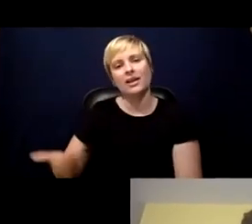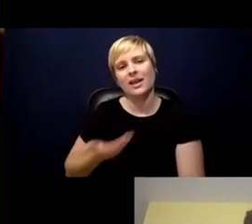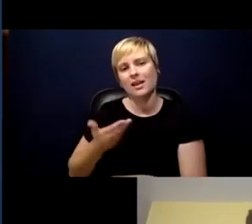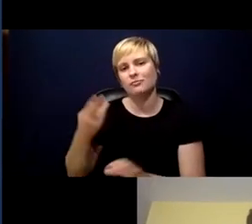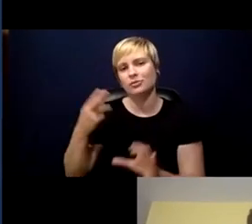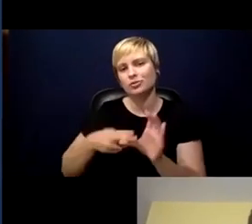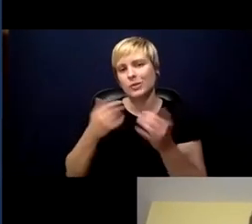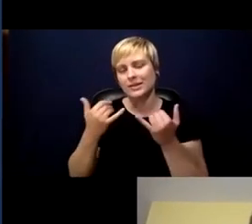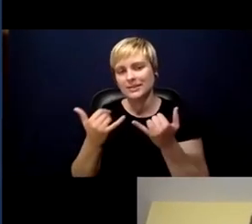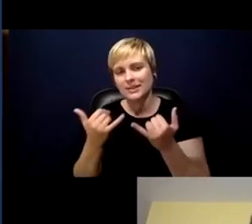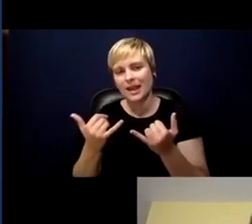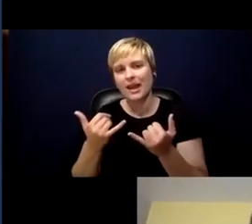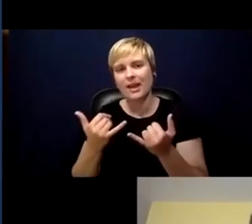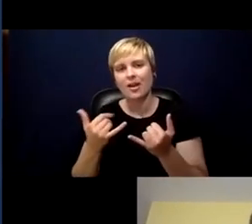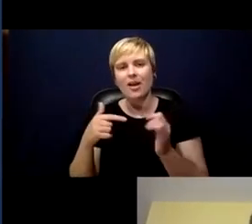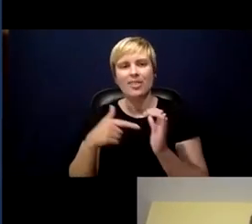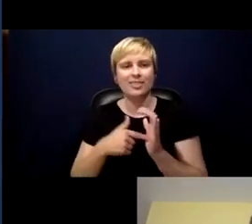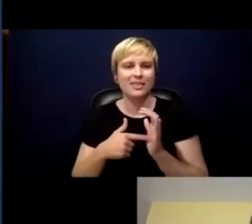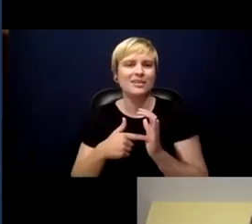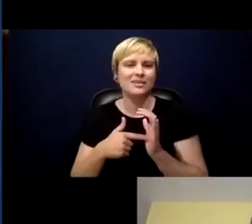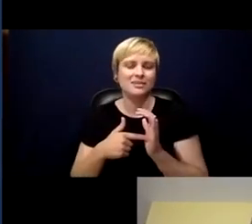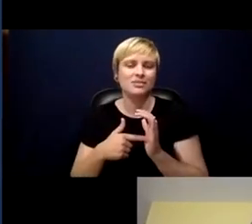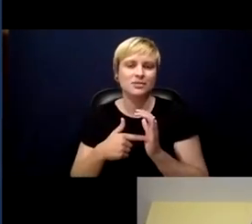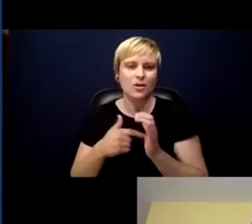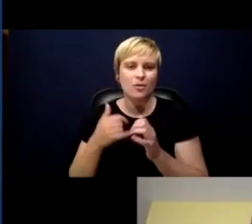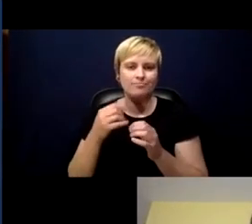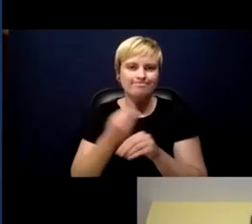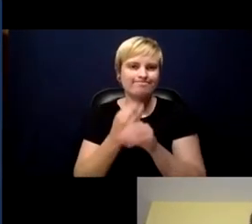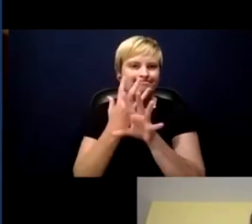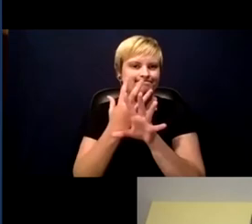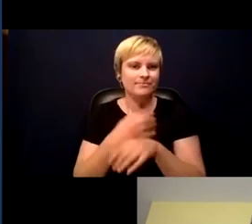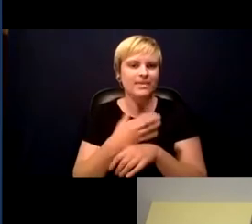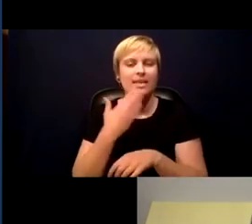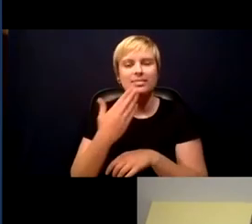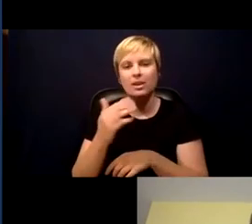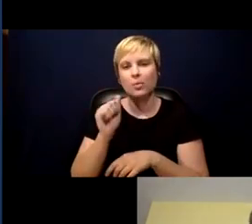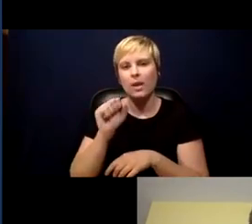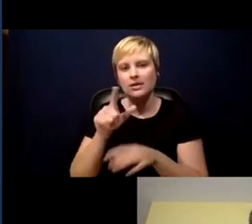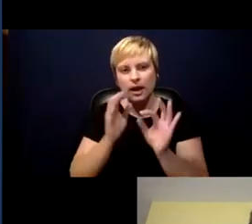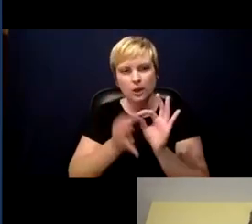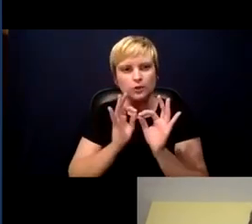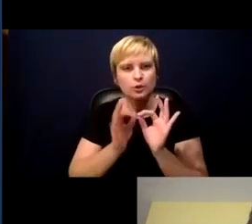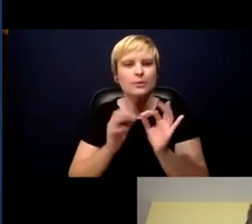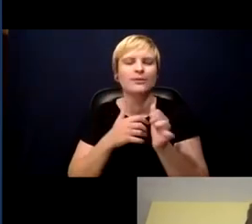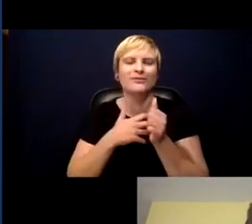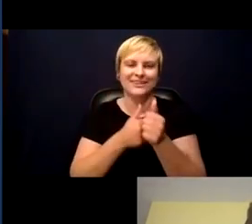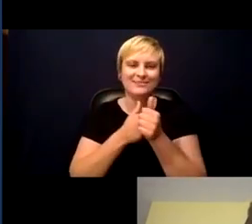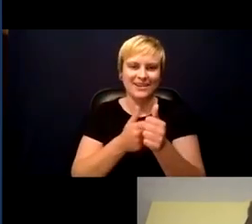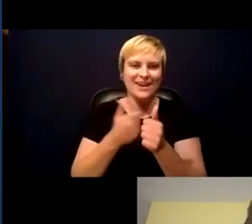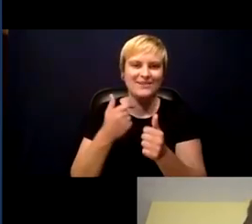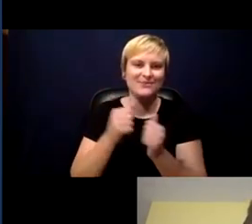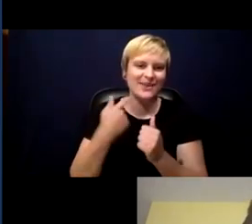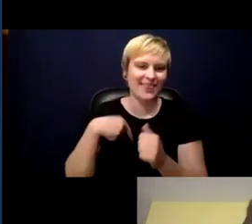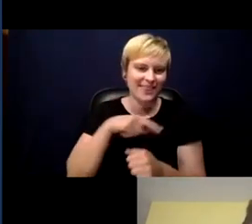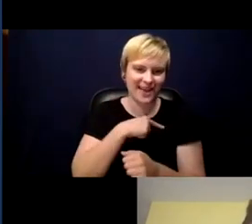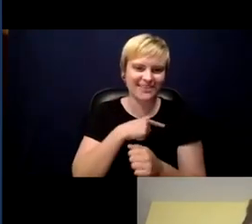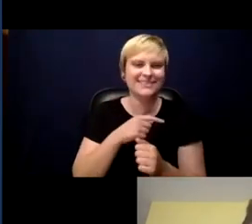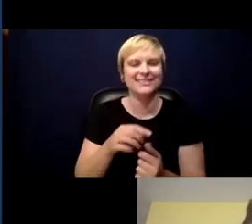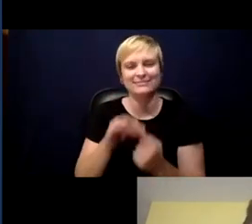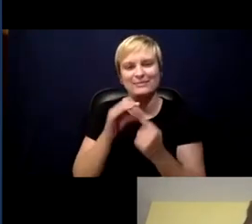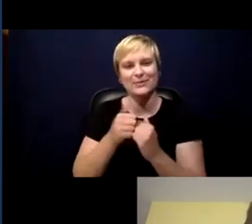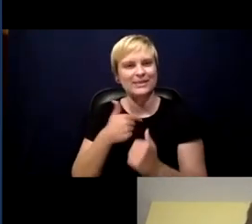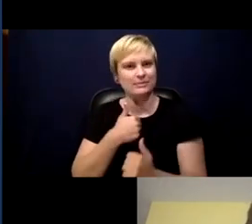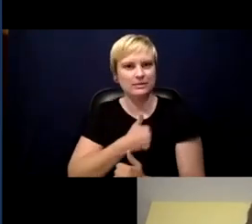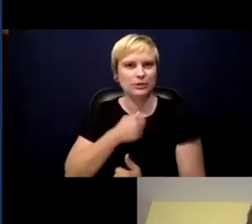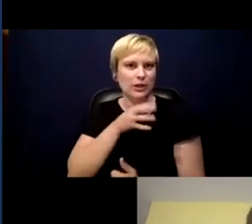on this call on this webinar. Thank you to our ASL interpreter for keeping up with us, particularly with me. Sorry, I'm